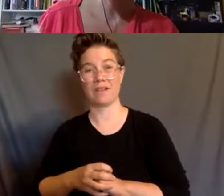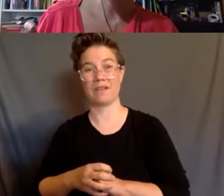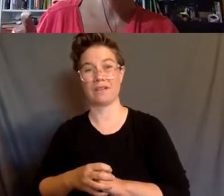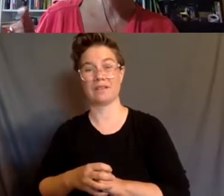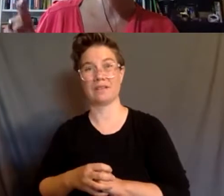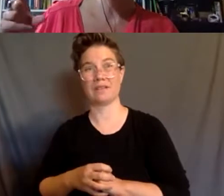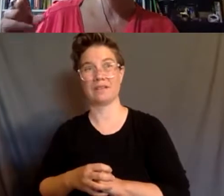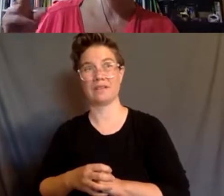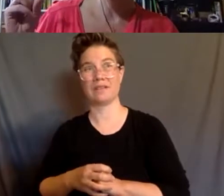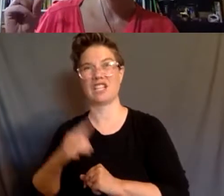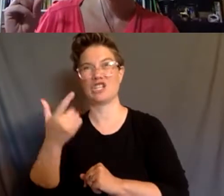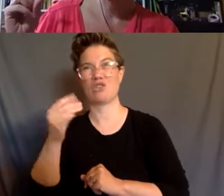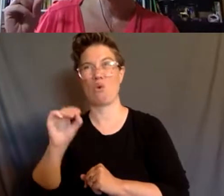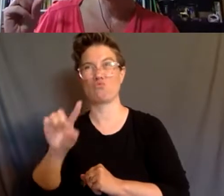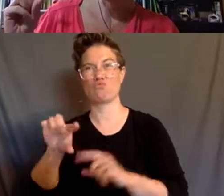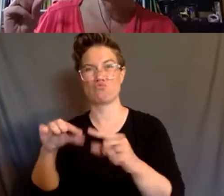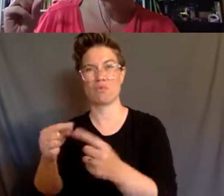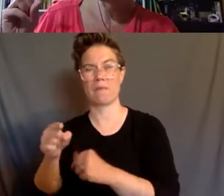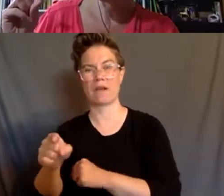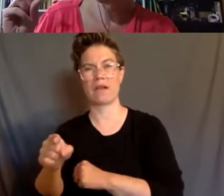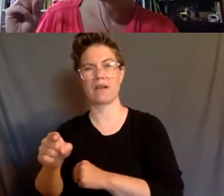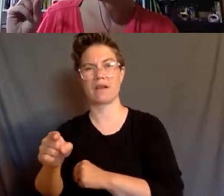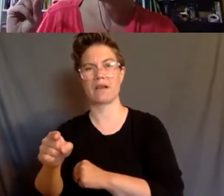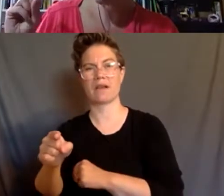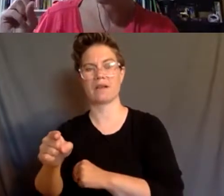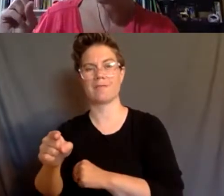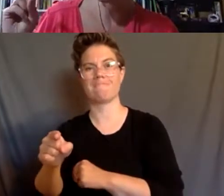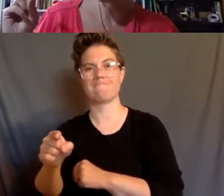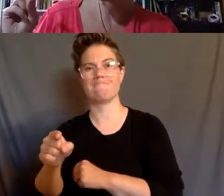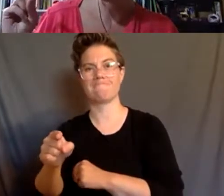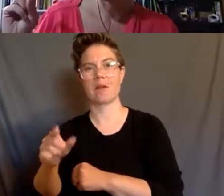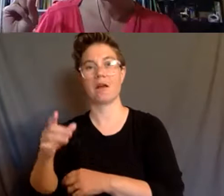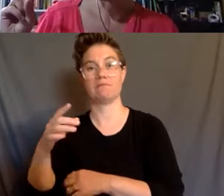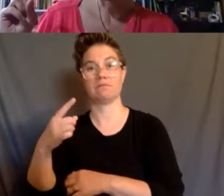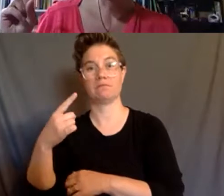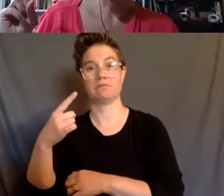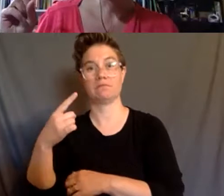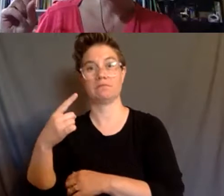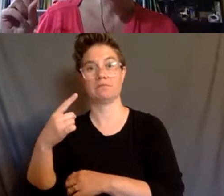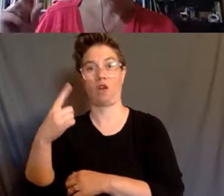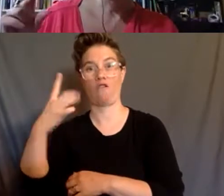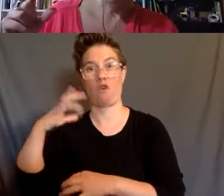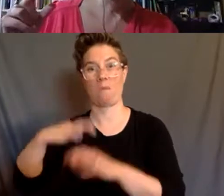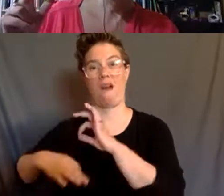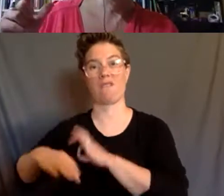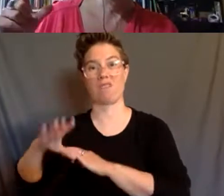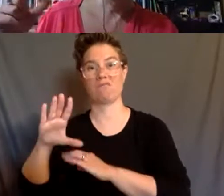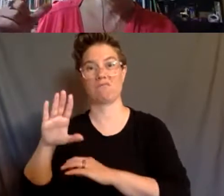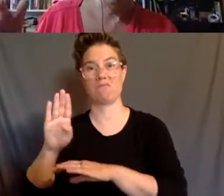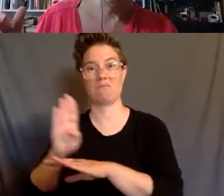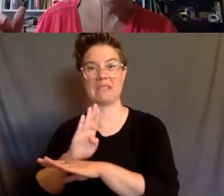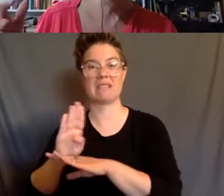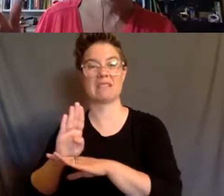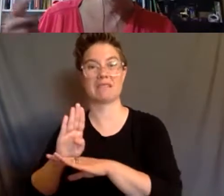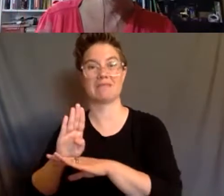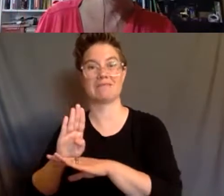the GEO group is, um, a for profit corporation that, um, is for profit in terms of